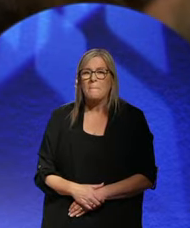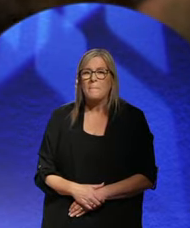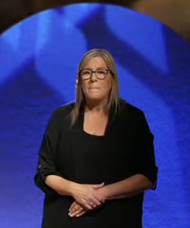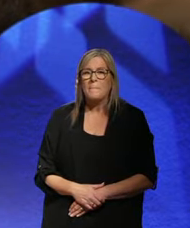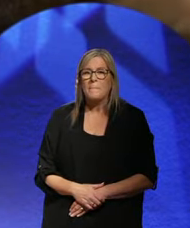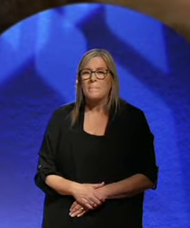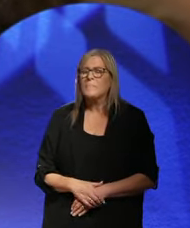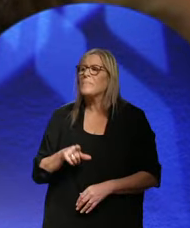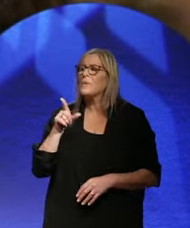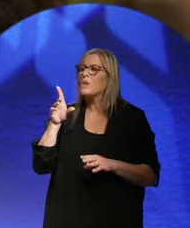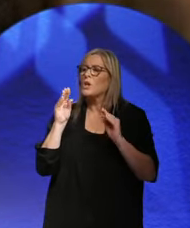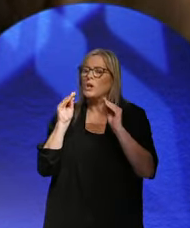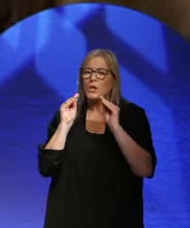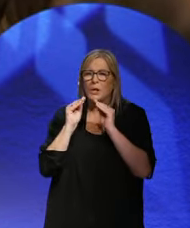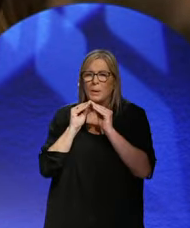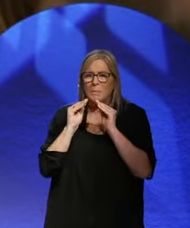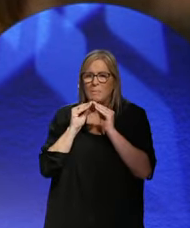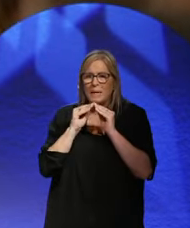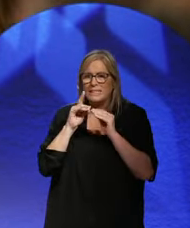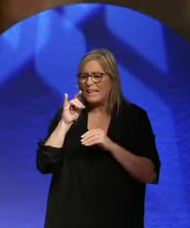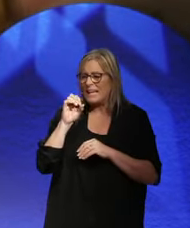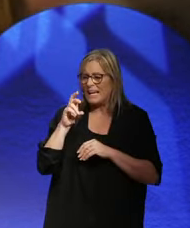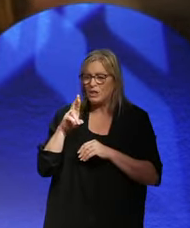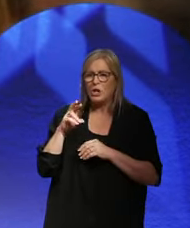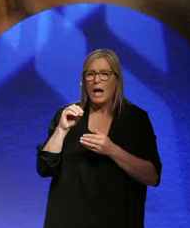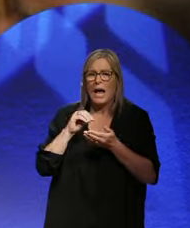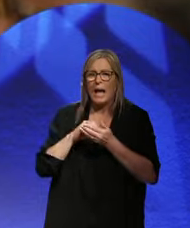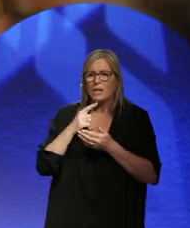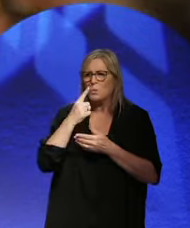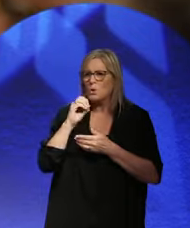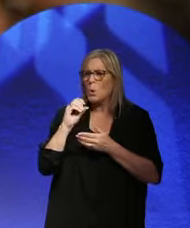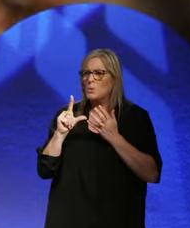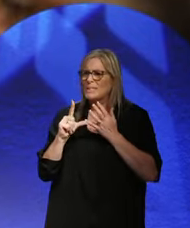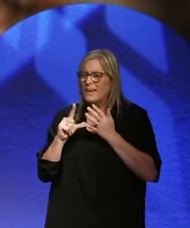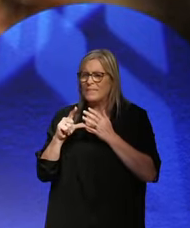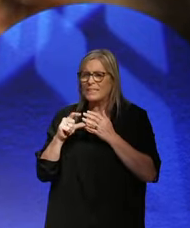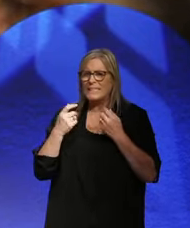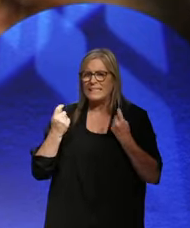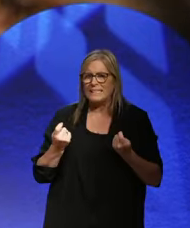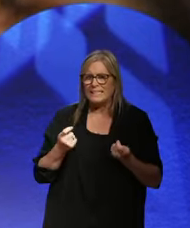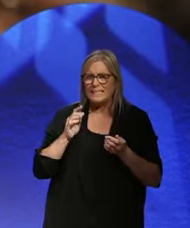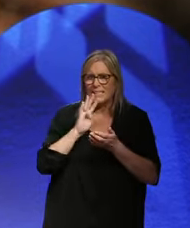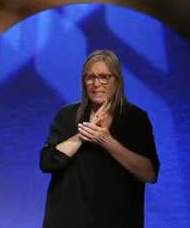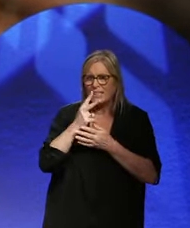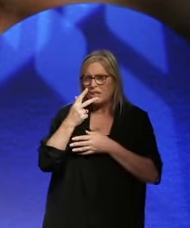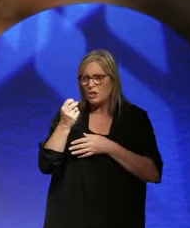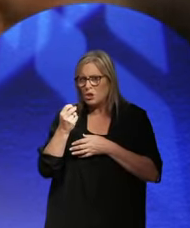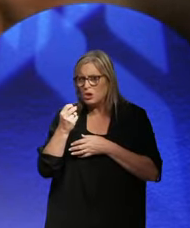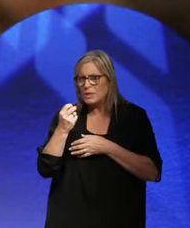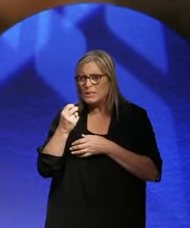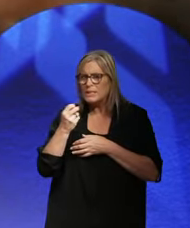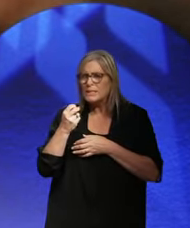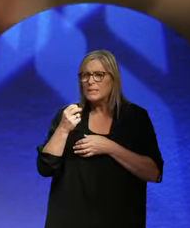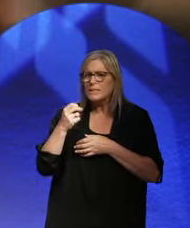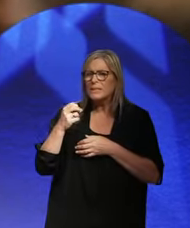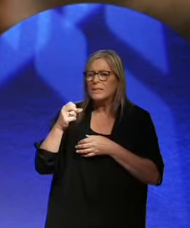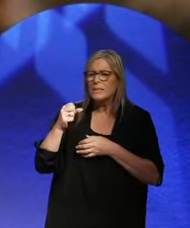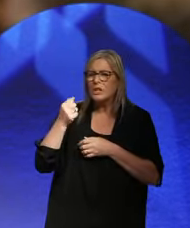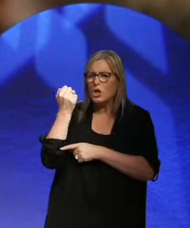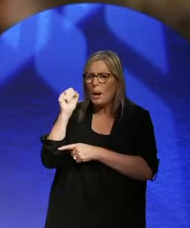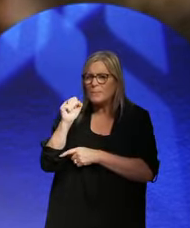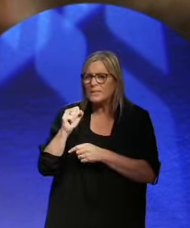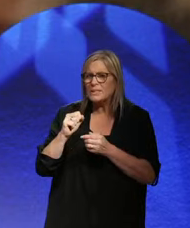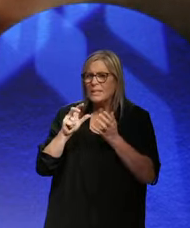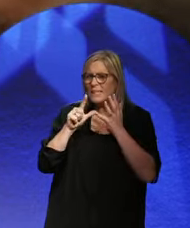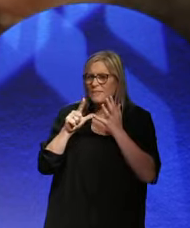Sorry, you mentioned there that Hitler got 107 seats in 1930. Yeah. The Communists also got 77. That's